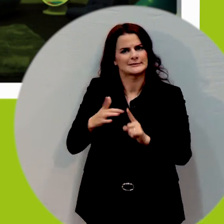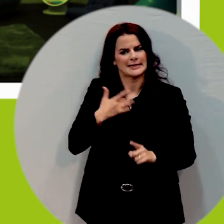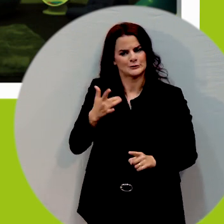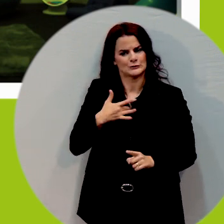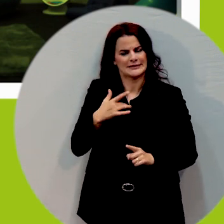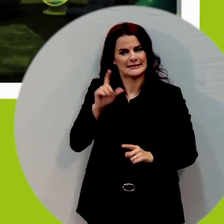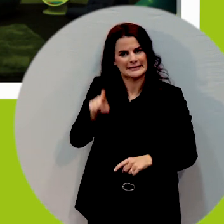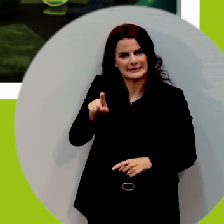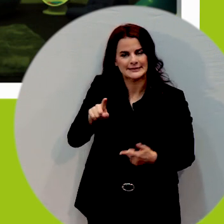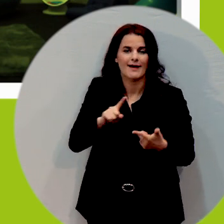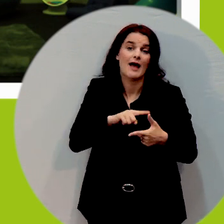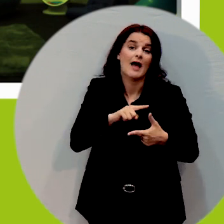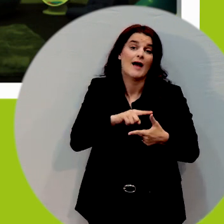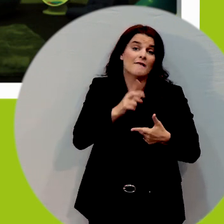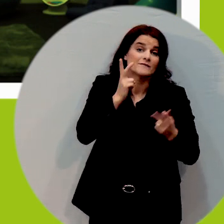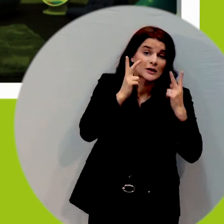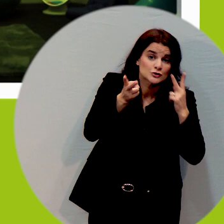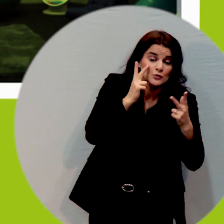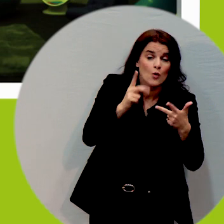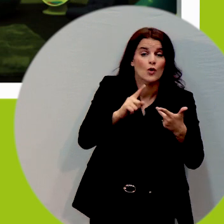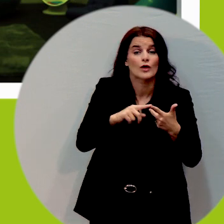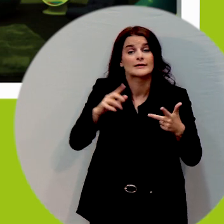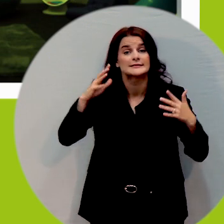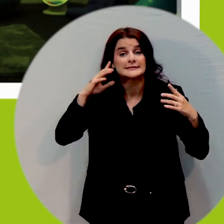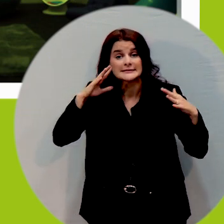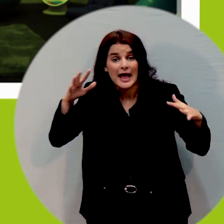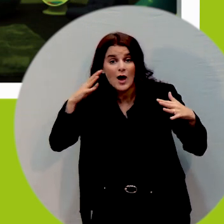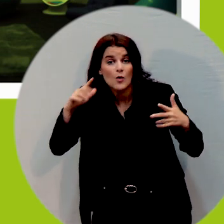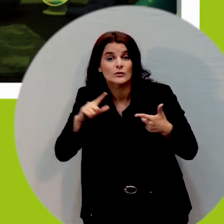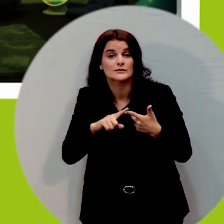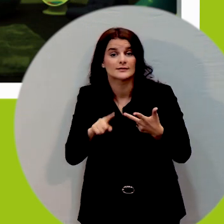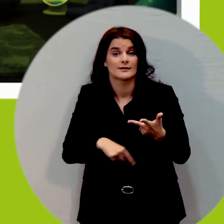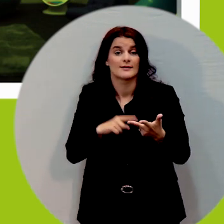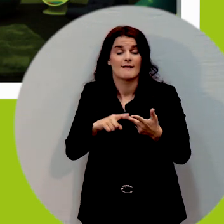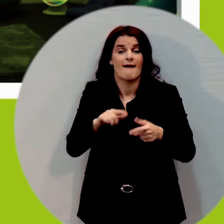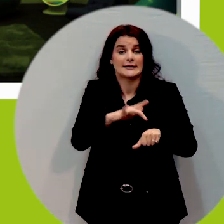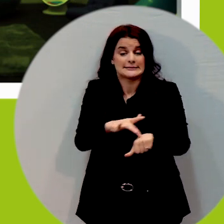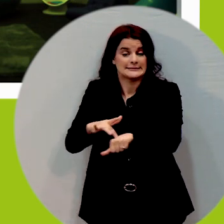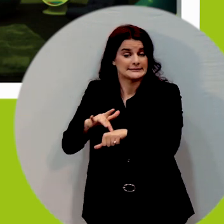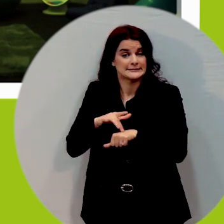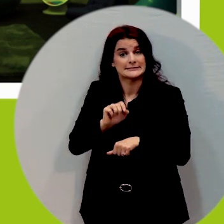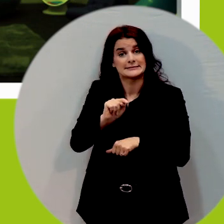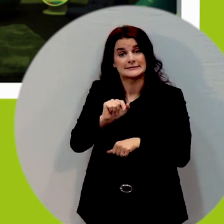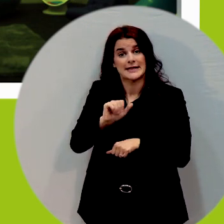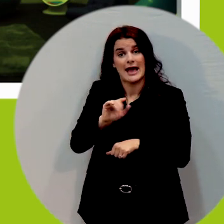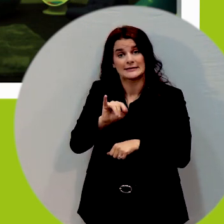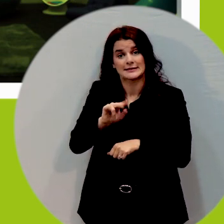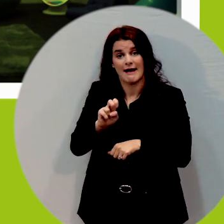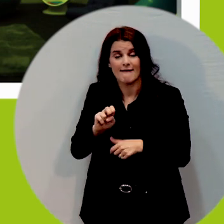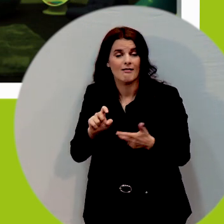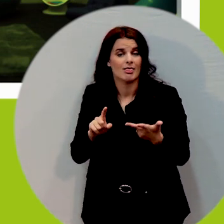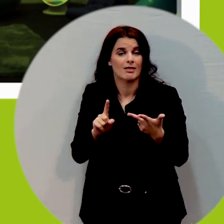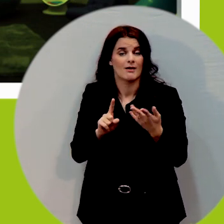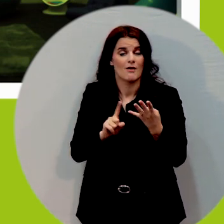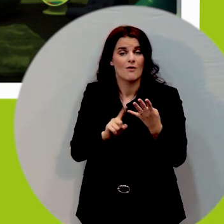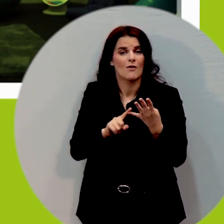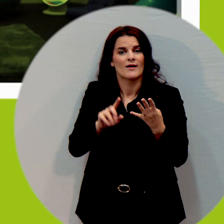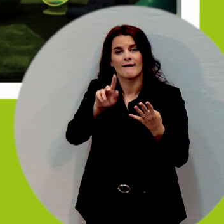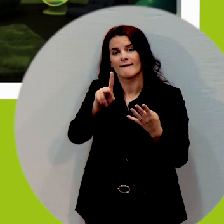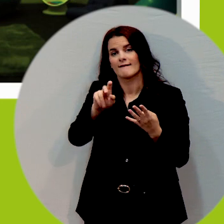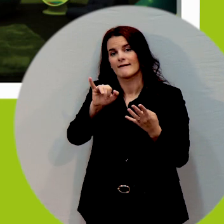or kinesthetic all these kind of different things because we all have different sensory needs so